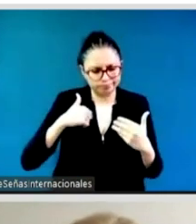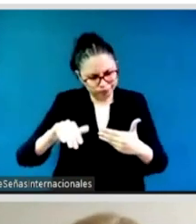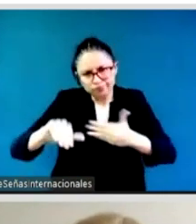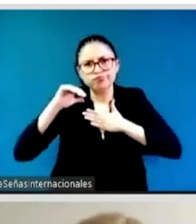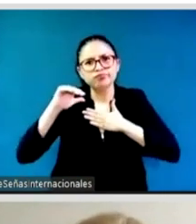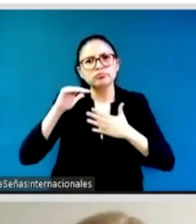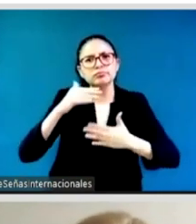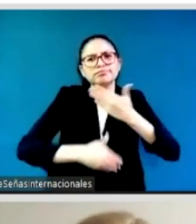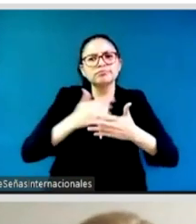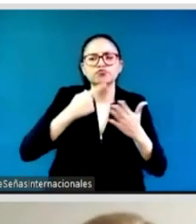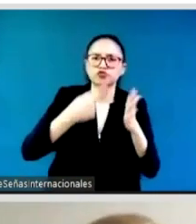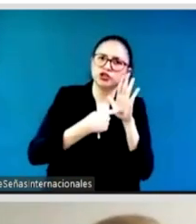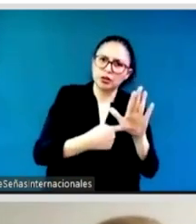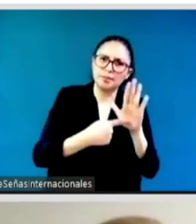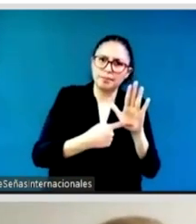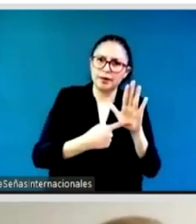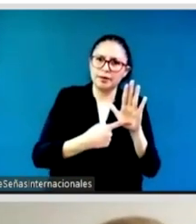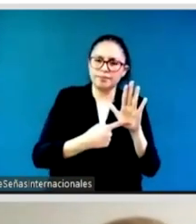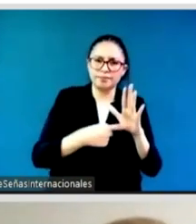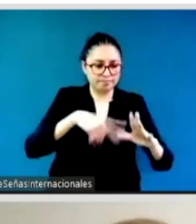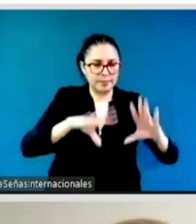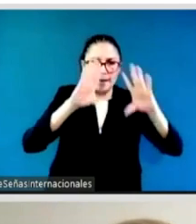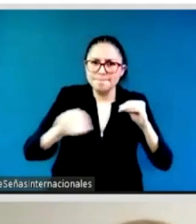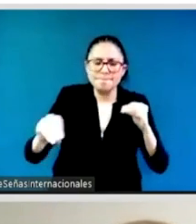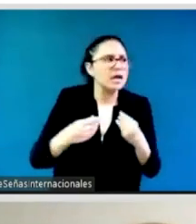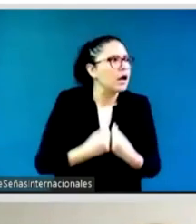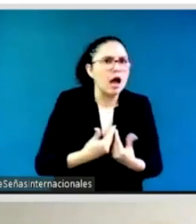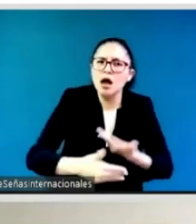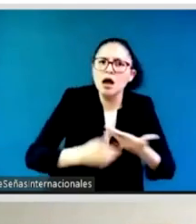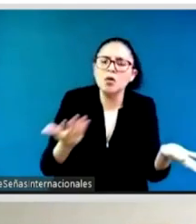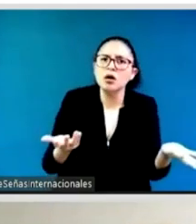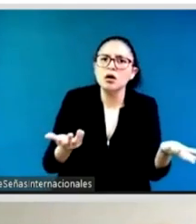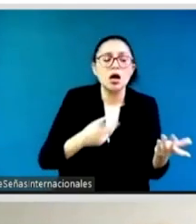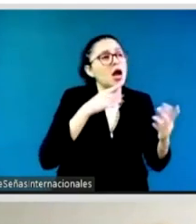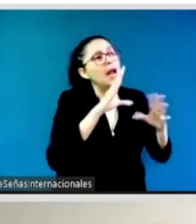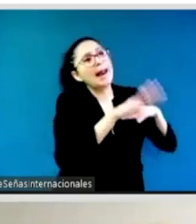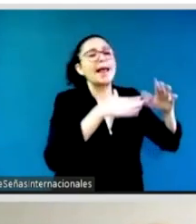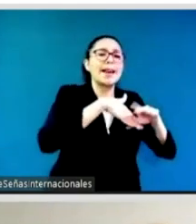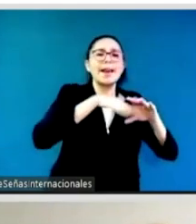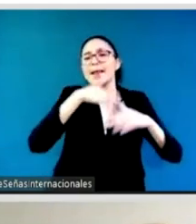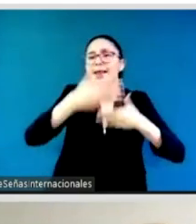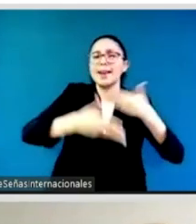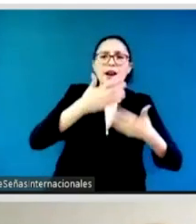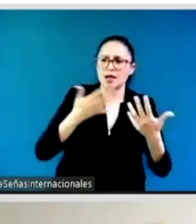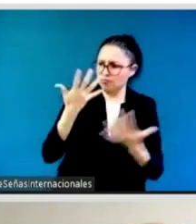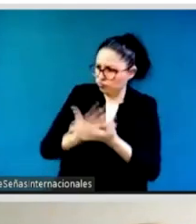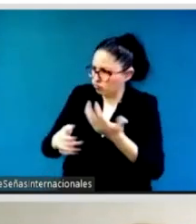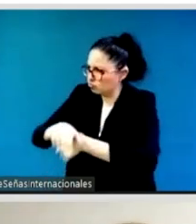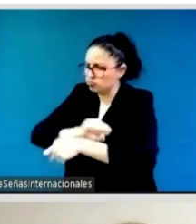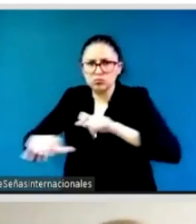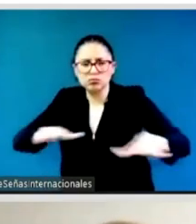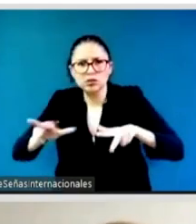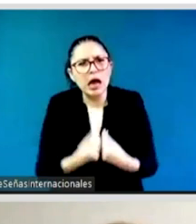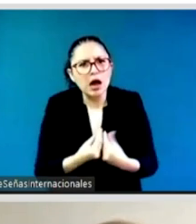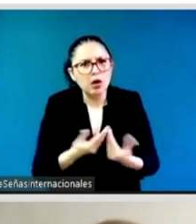this a shared vision so for example at the ipu we have institutionalized gender quotas for